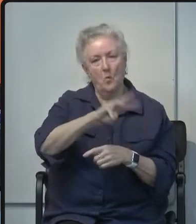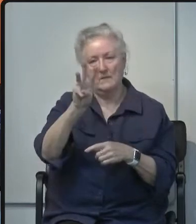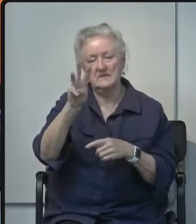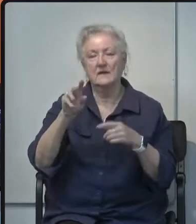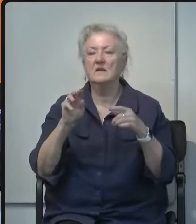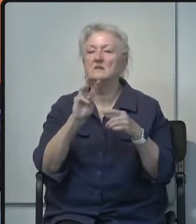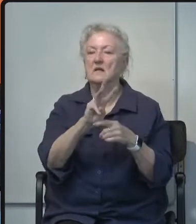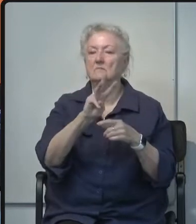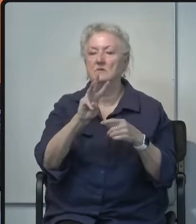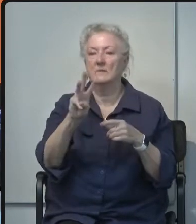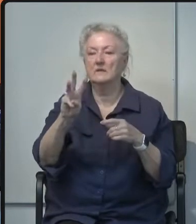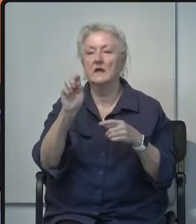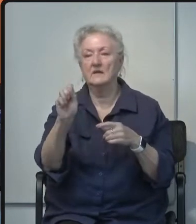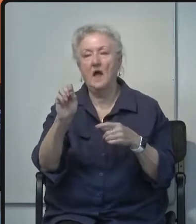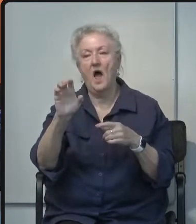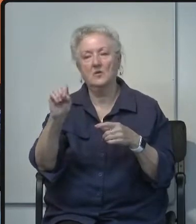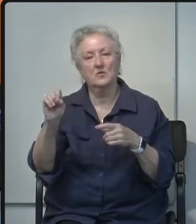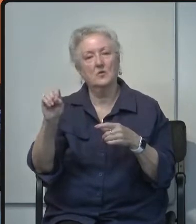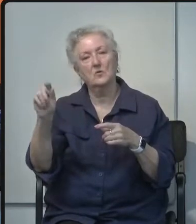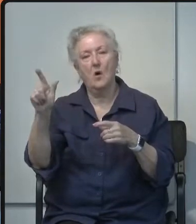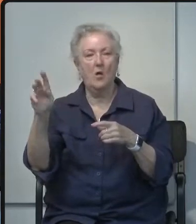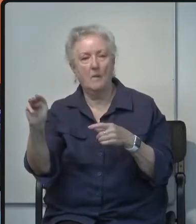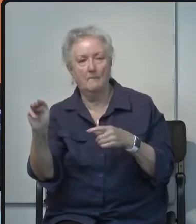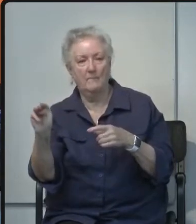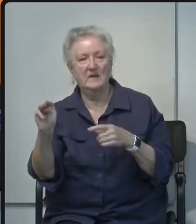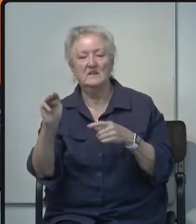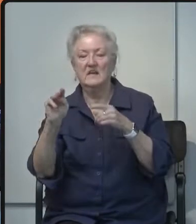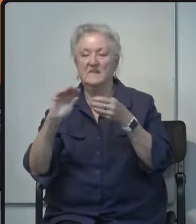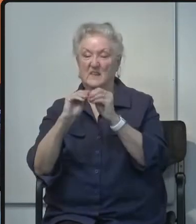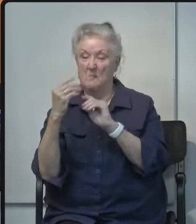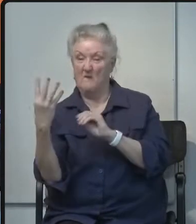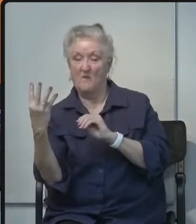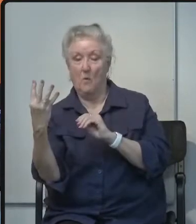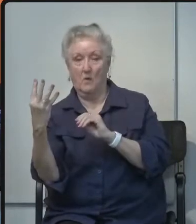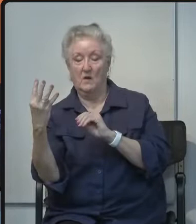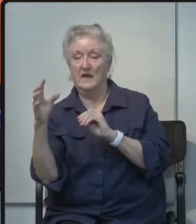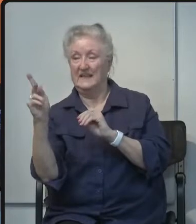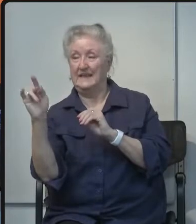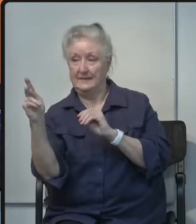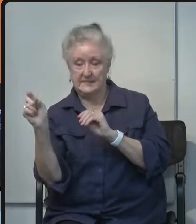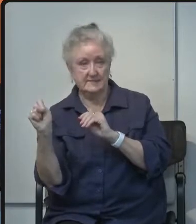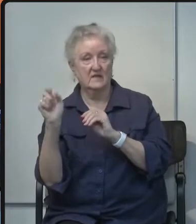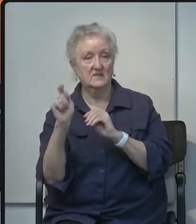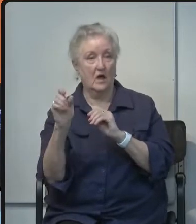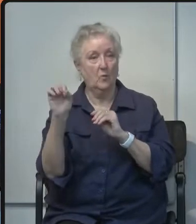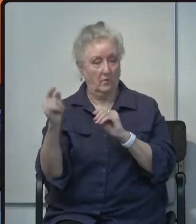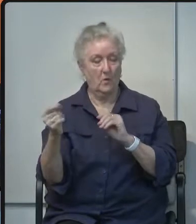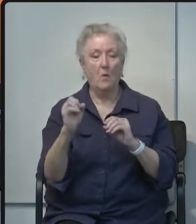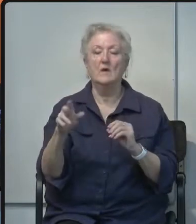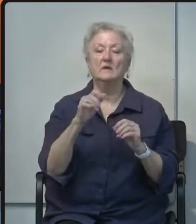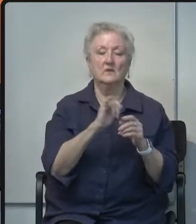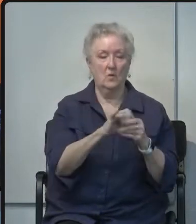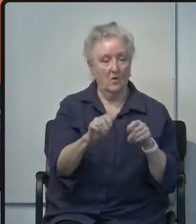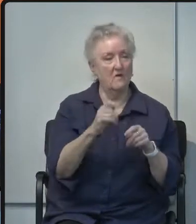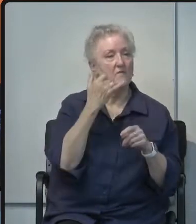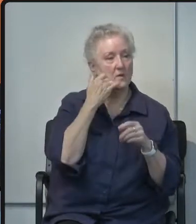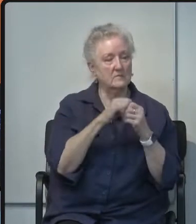4kids the number 4kids.org or you can call our phone line 965